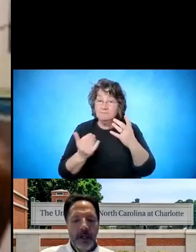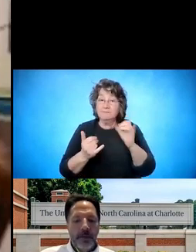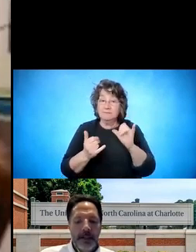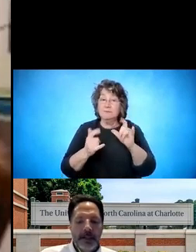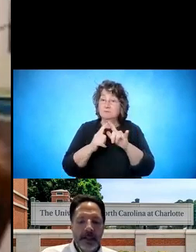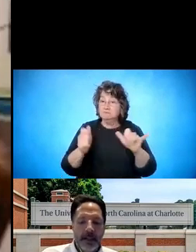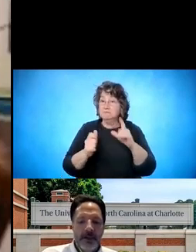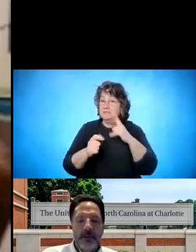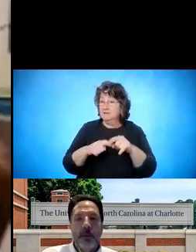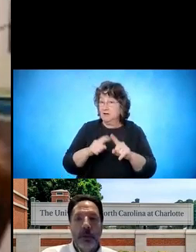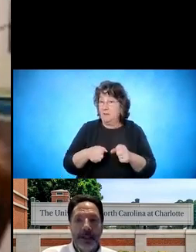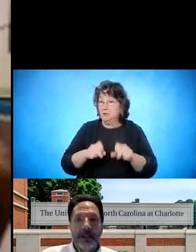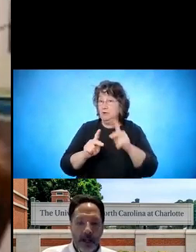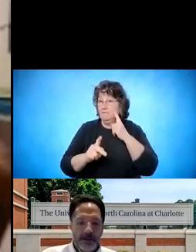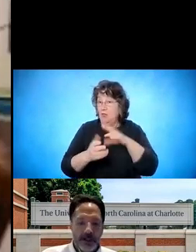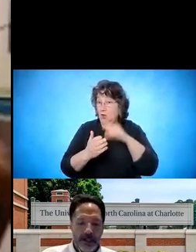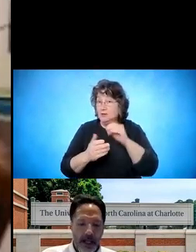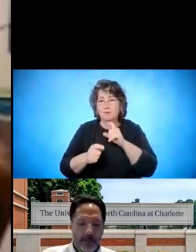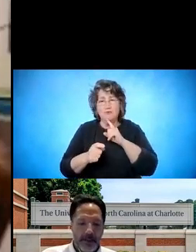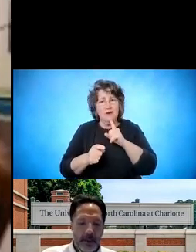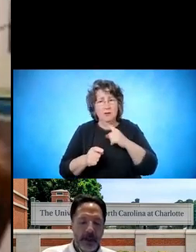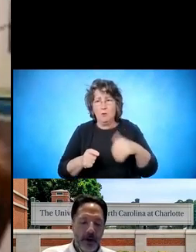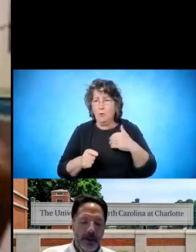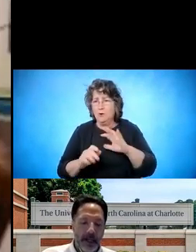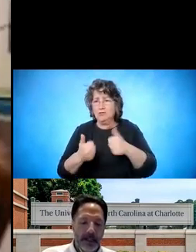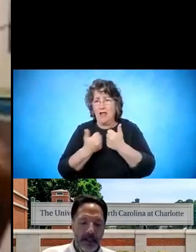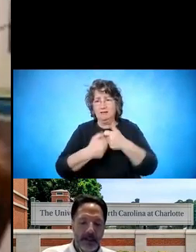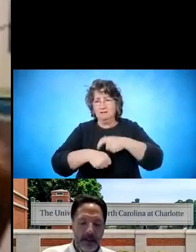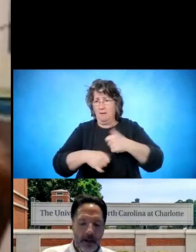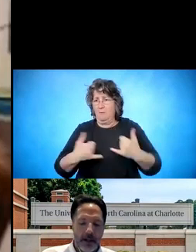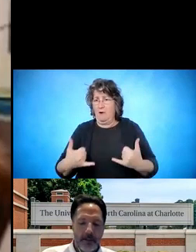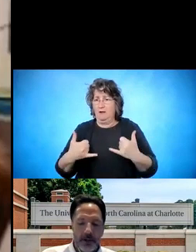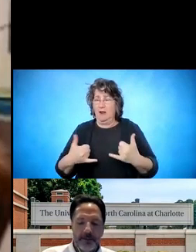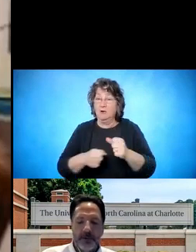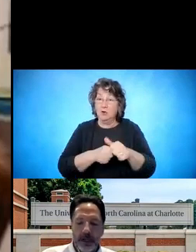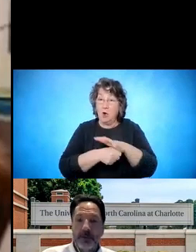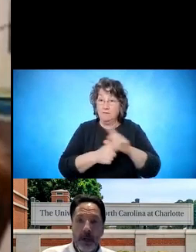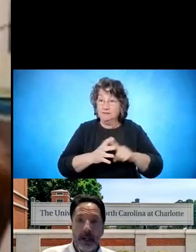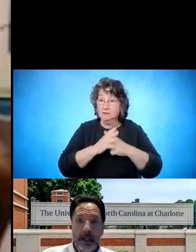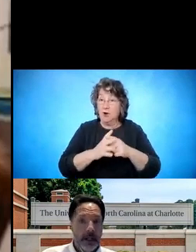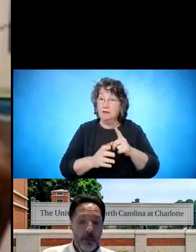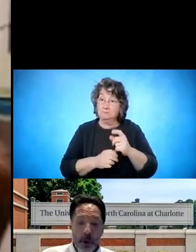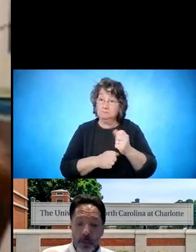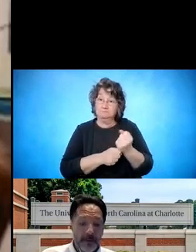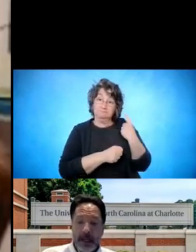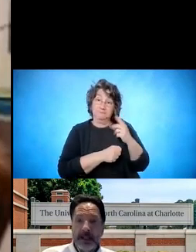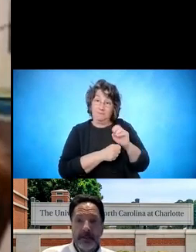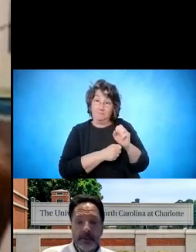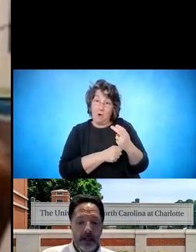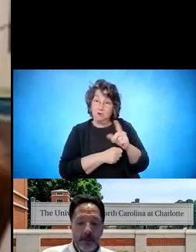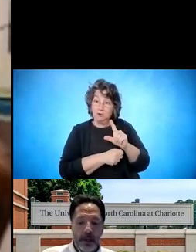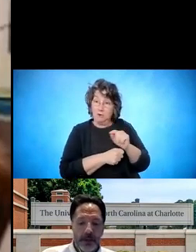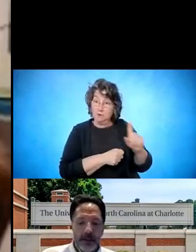We know that these continue to be really challenging times. When the COVID-19 started in March of 2020, well, whenever